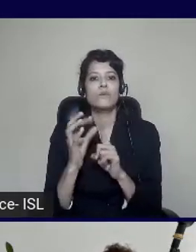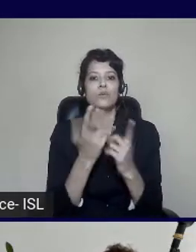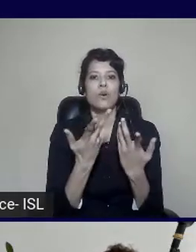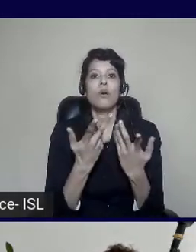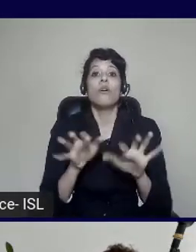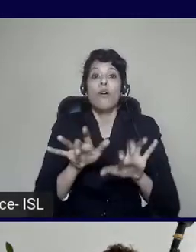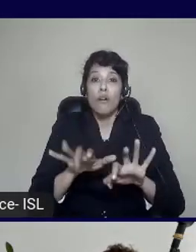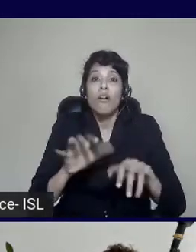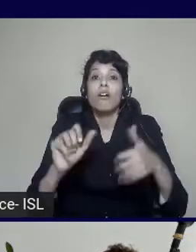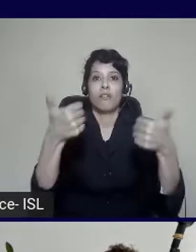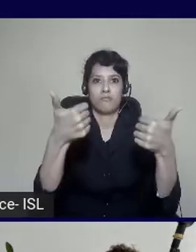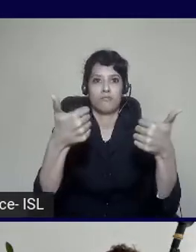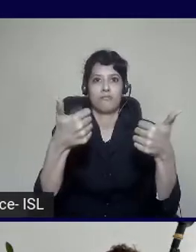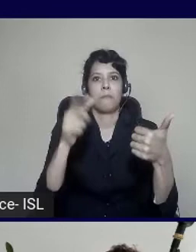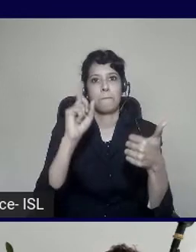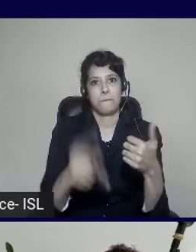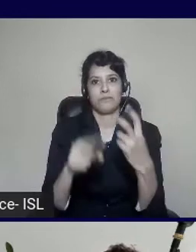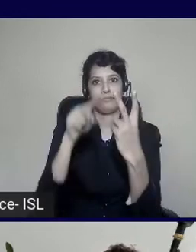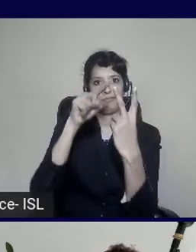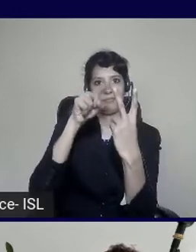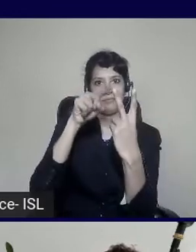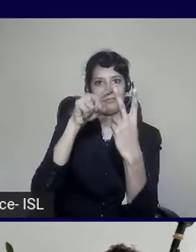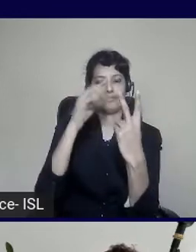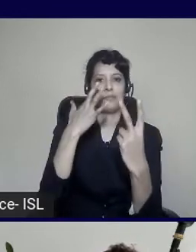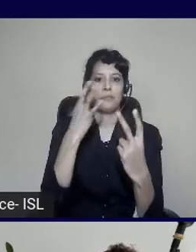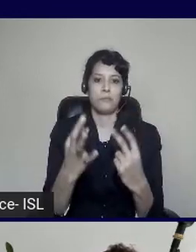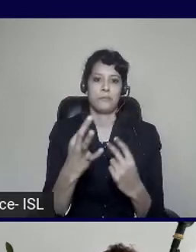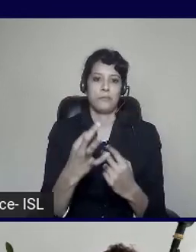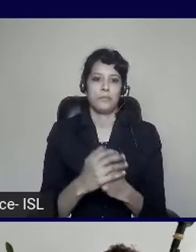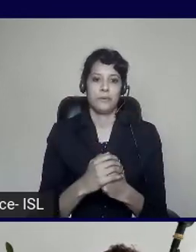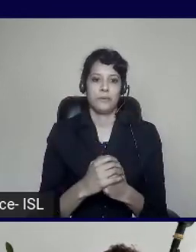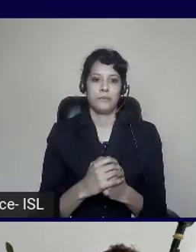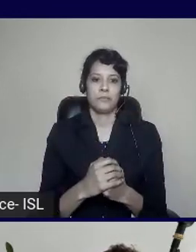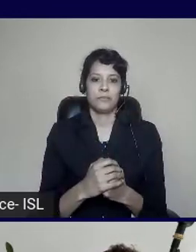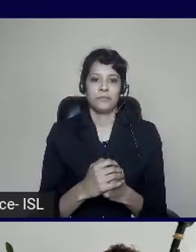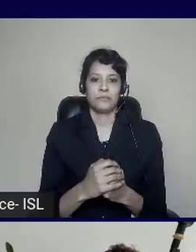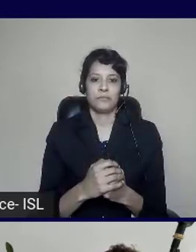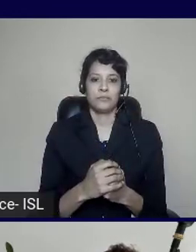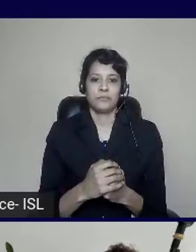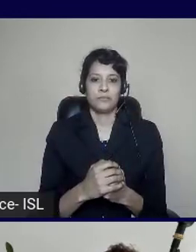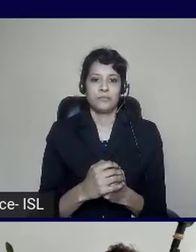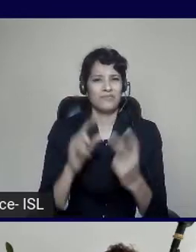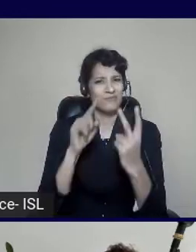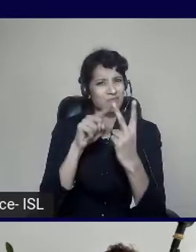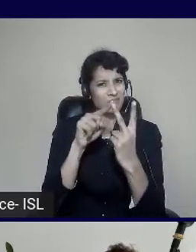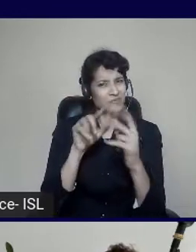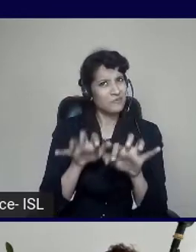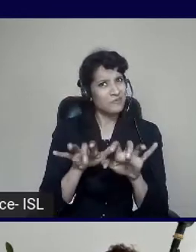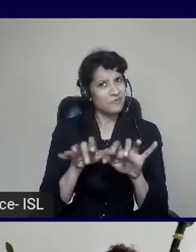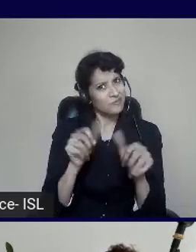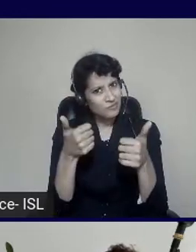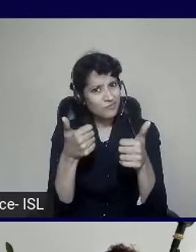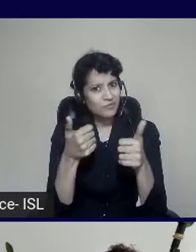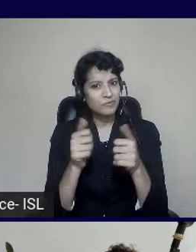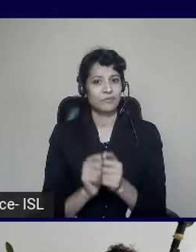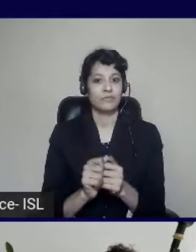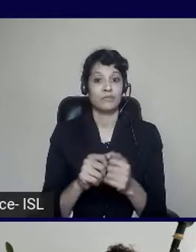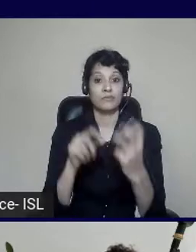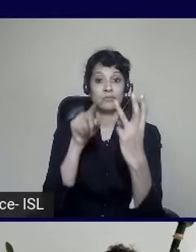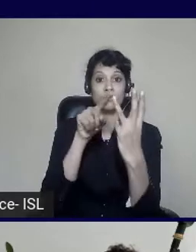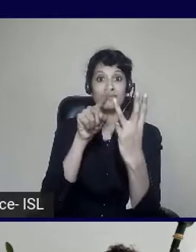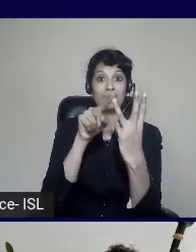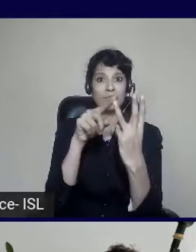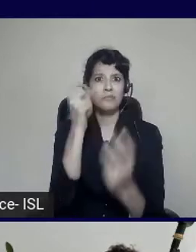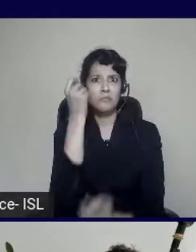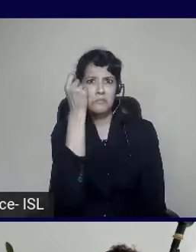accelerometers to be able to move your device around for you. So operable, can you use it? Understandable, can you